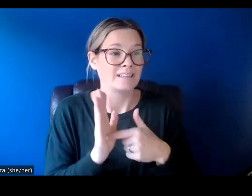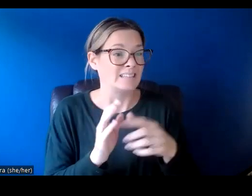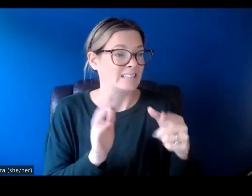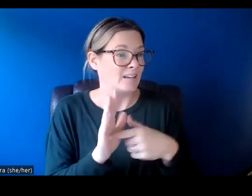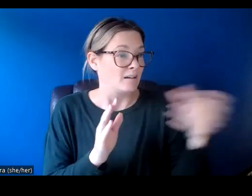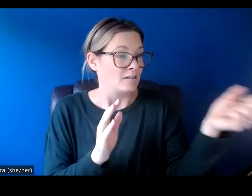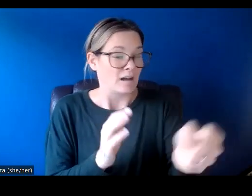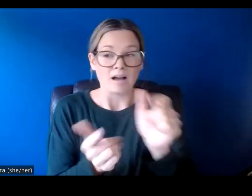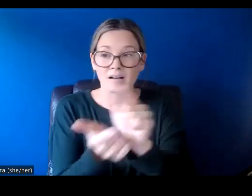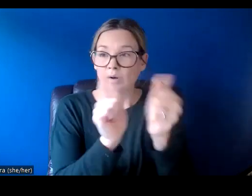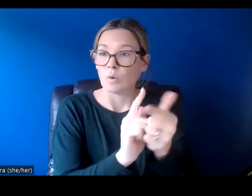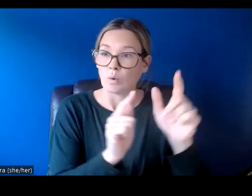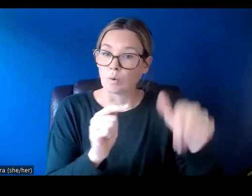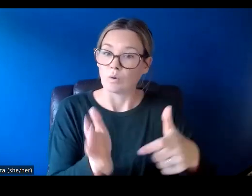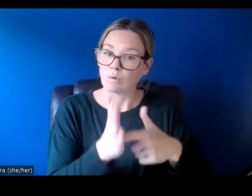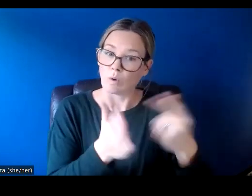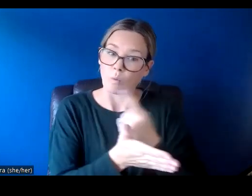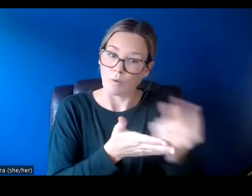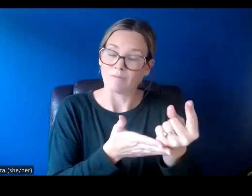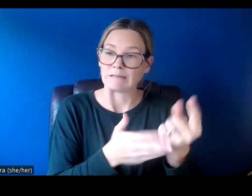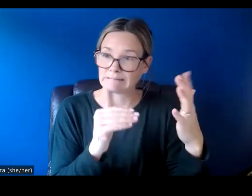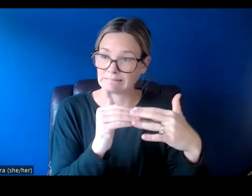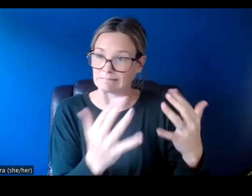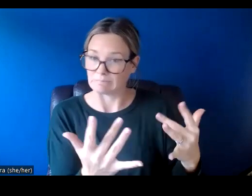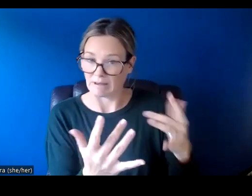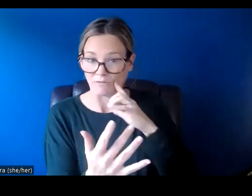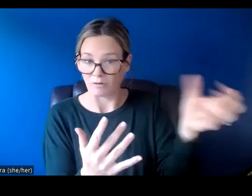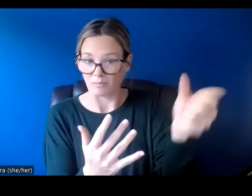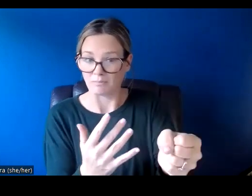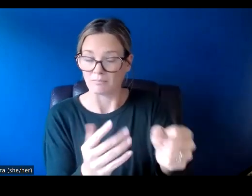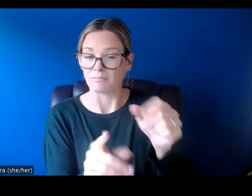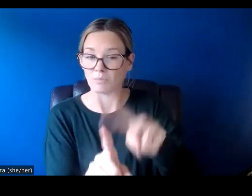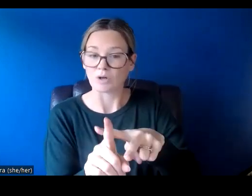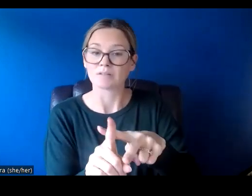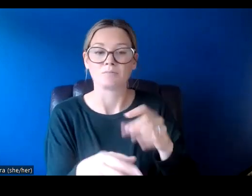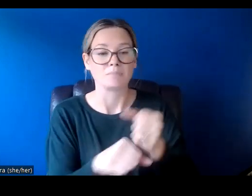week or more, so we really like to have a good cushion there so you can complete your application in time.